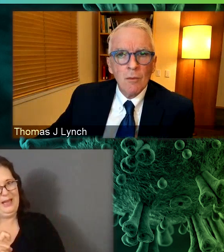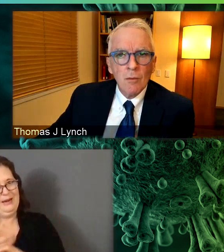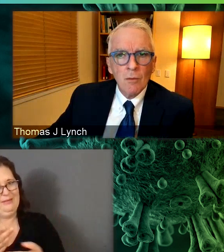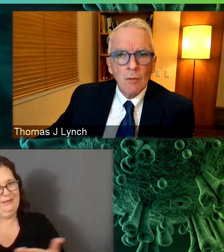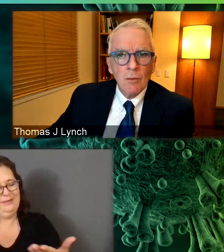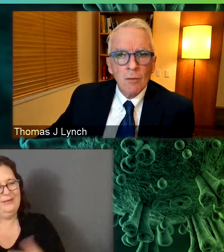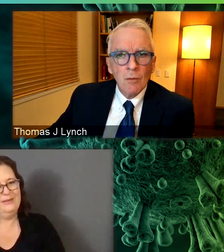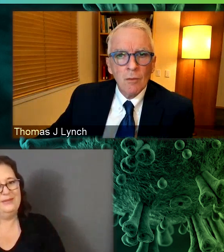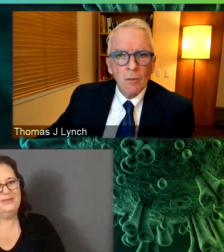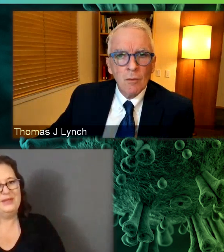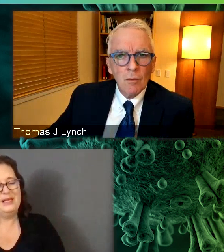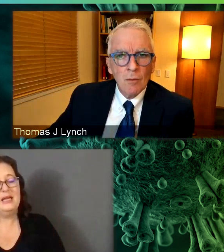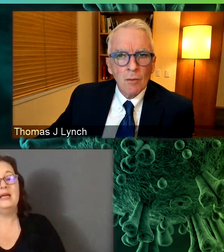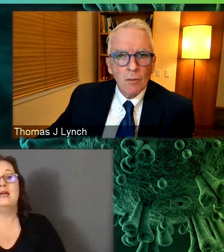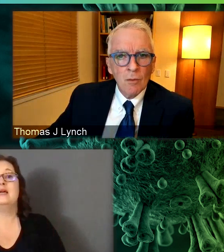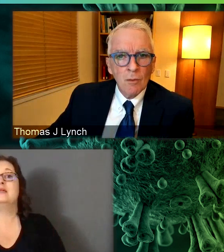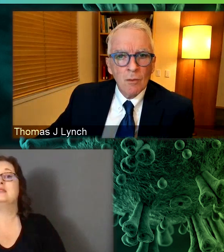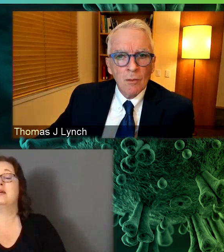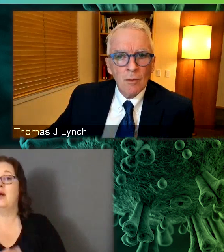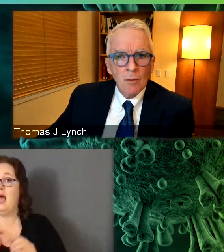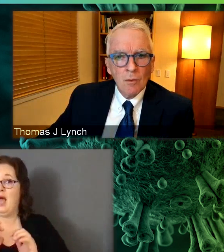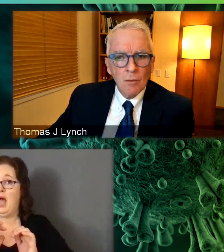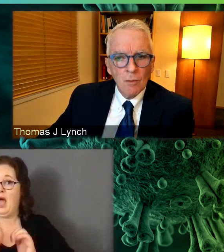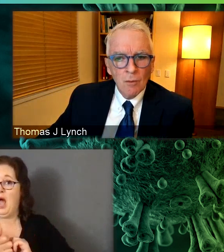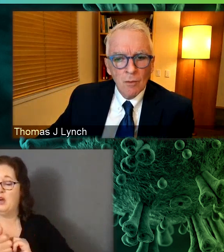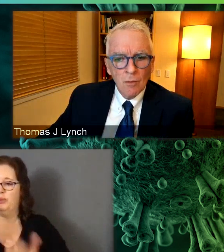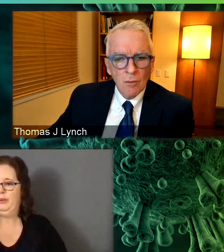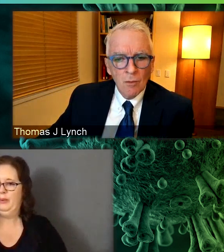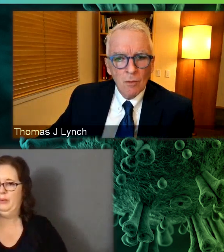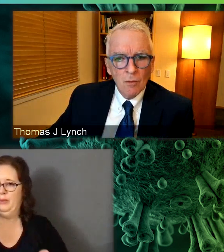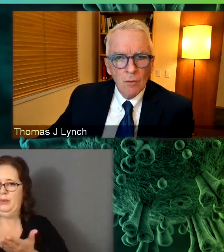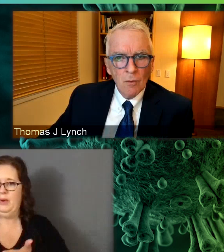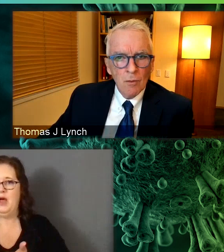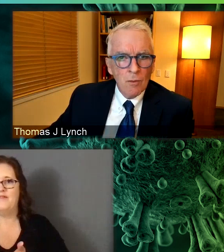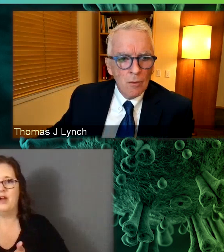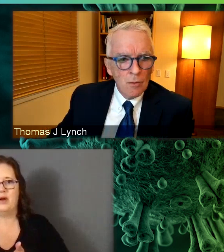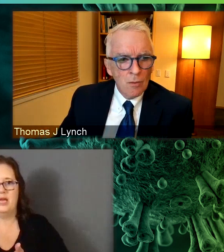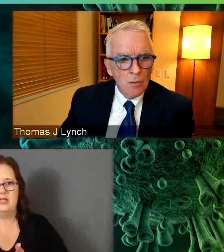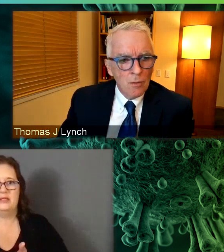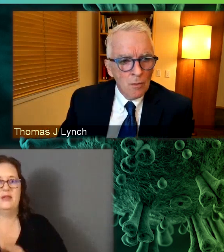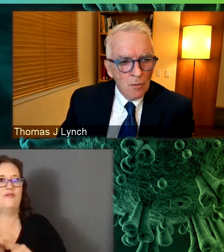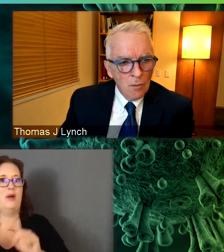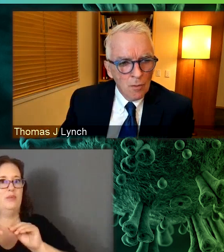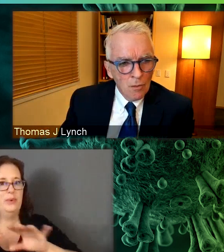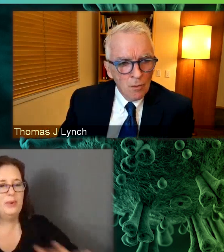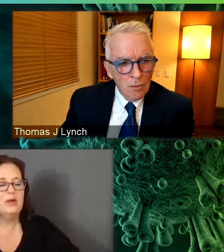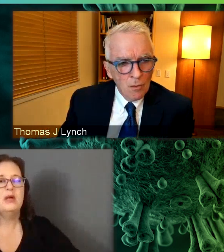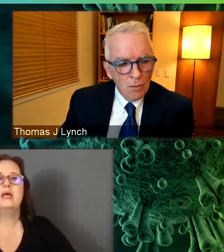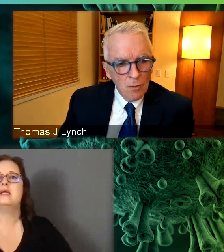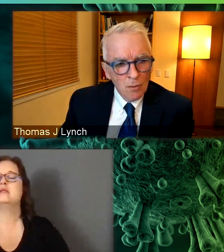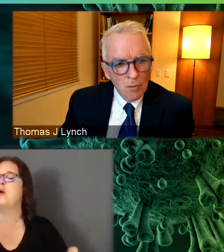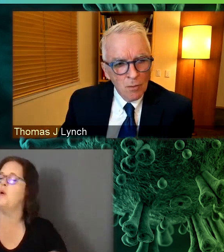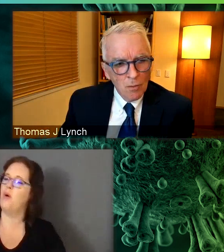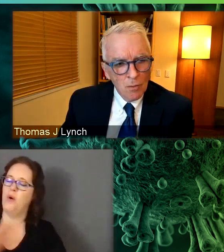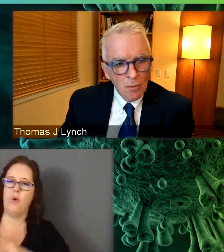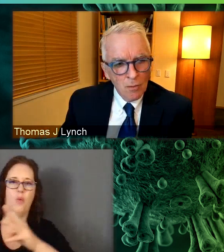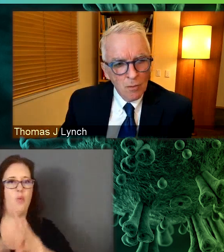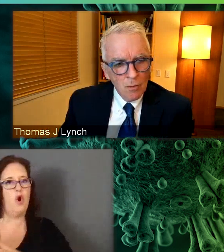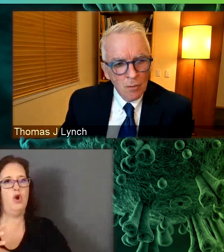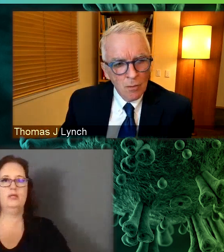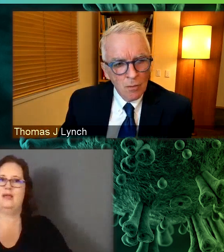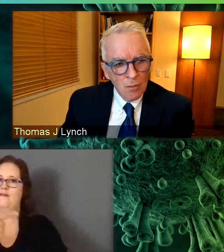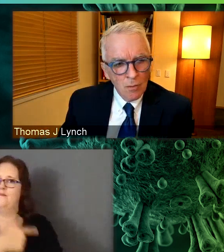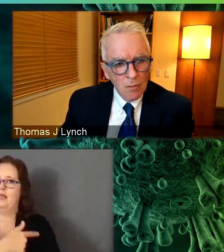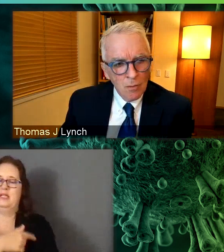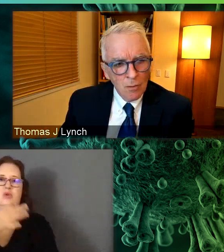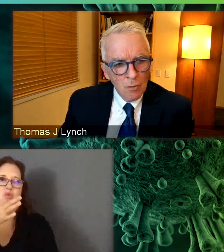that really the best way to stop these variants from emerging is to vaccinate the whole world as, as quickly as possible. And that generally, I think like thinking